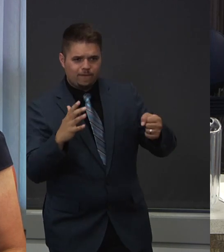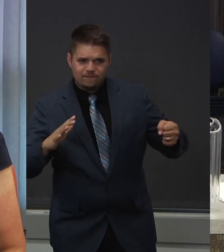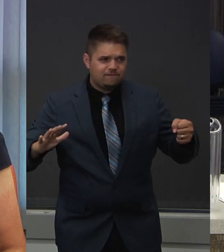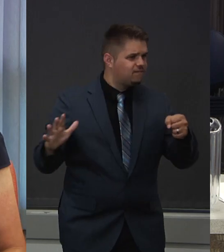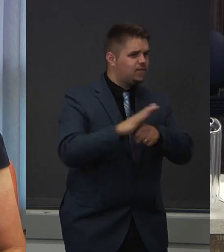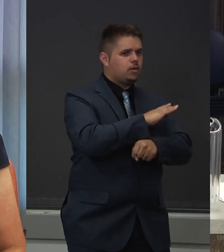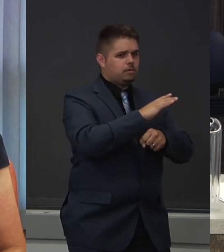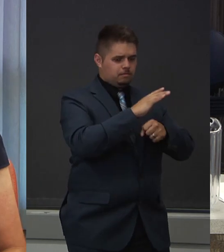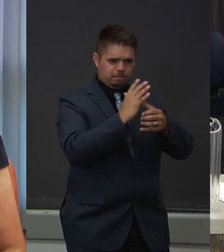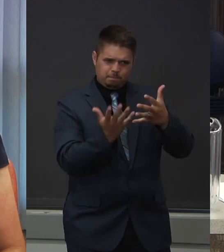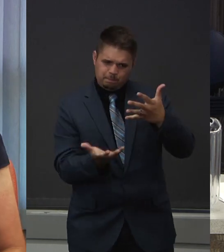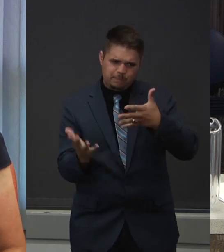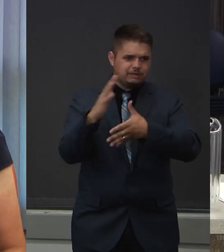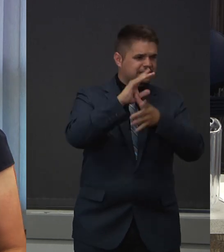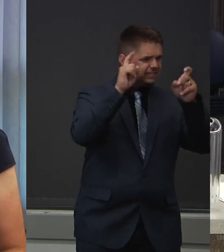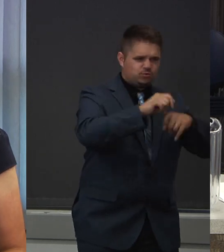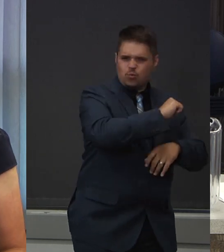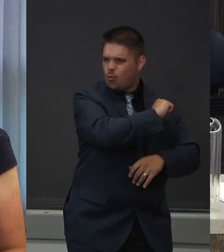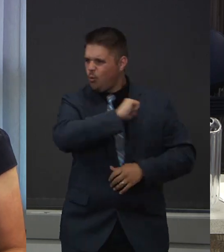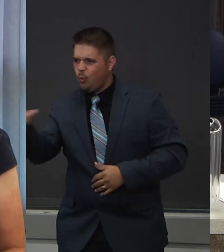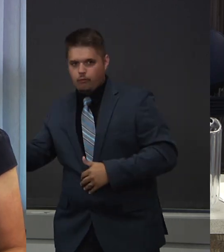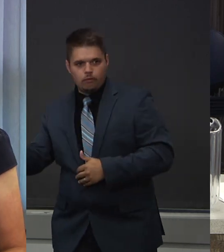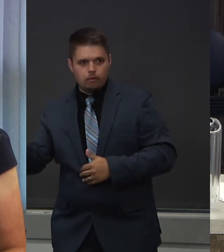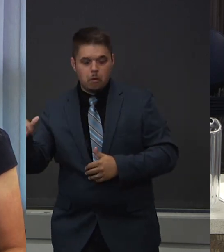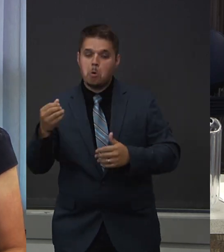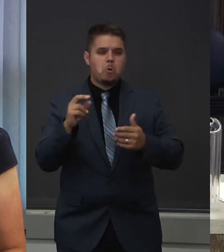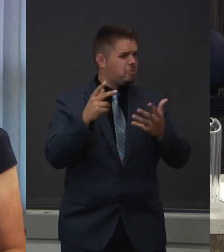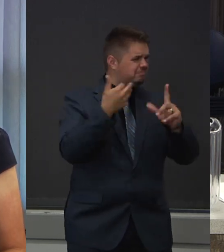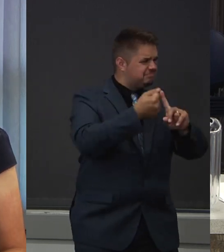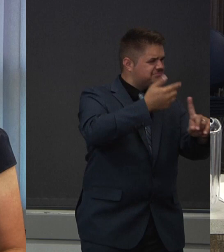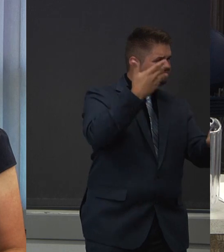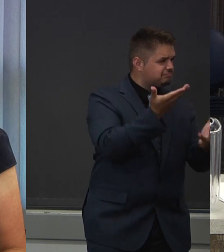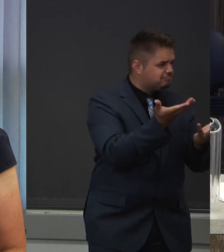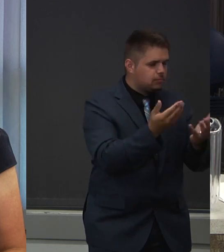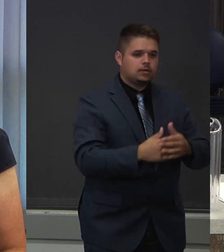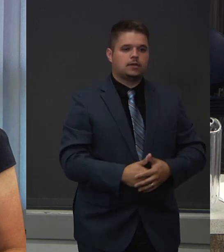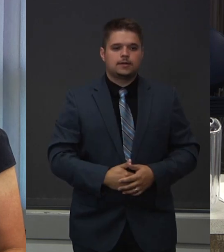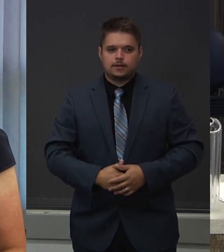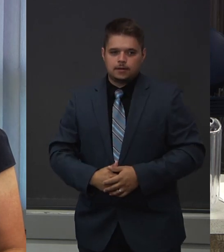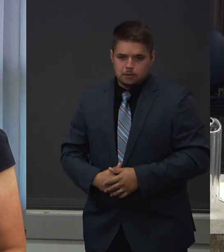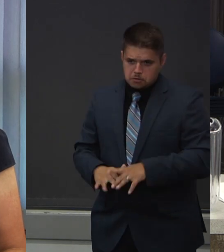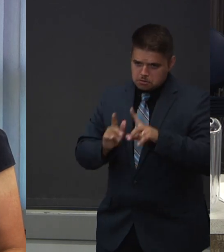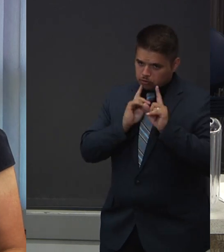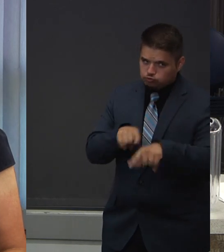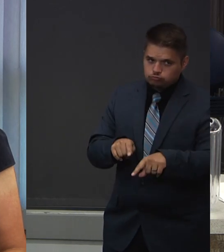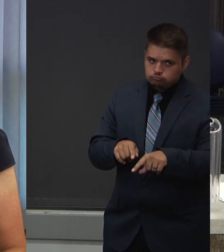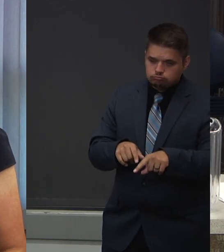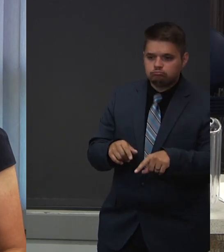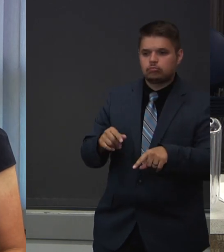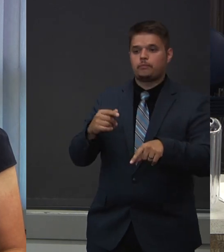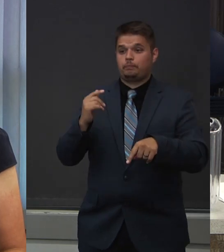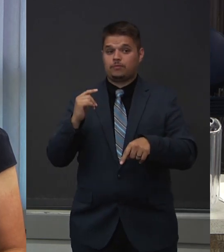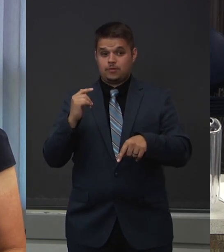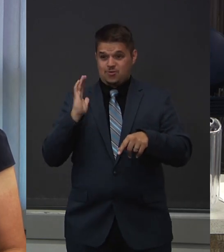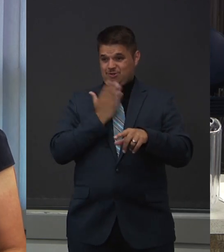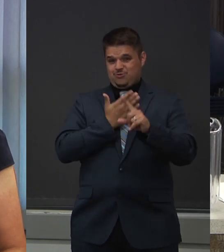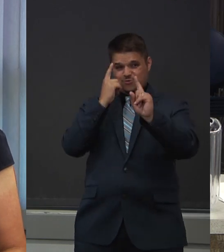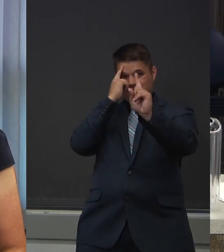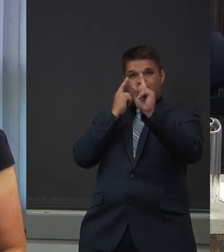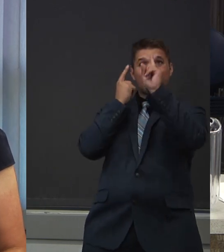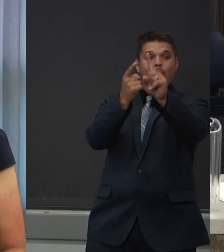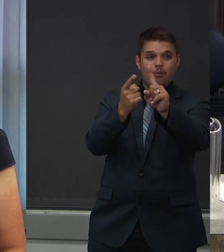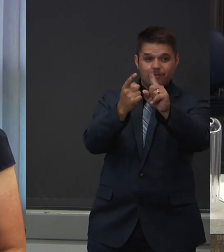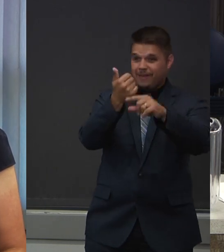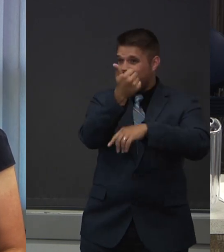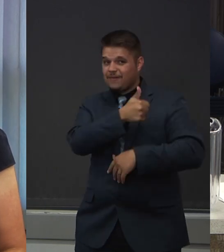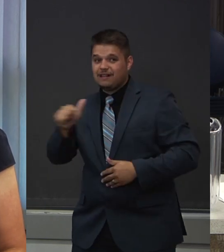or something else? So our goal for testing is to test everyone who needs a test. And it's hard